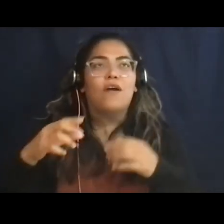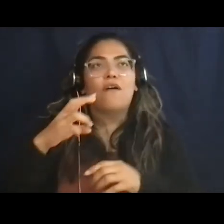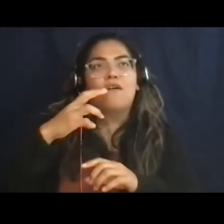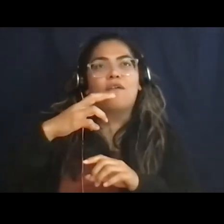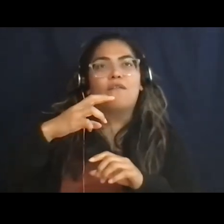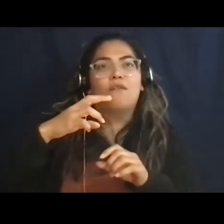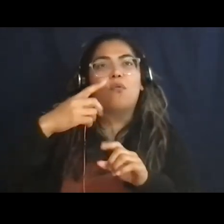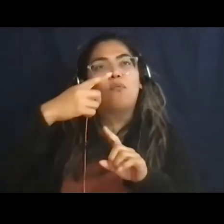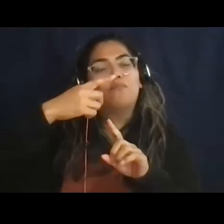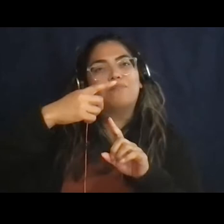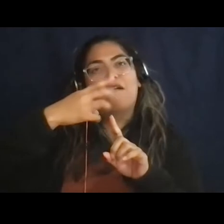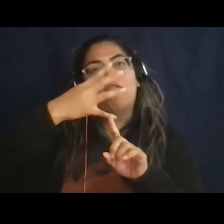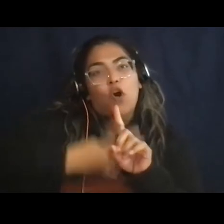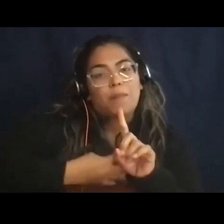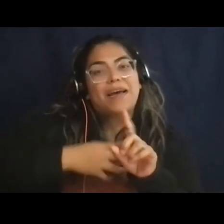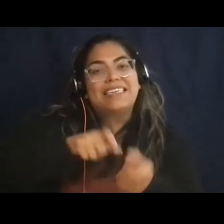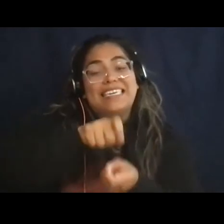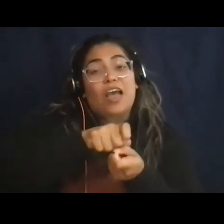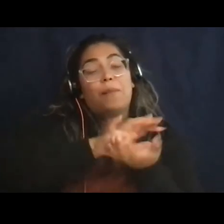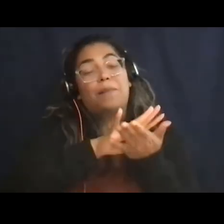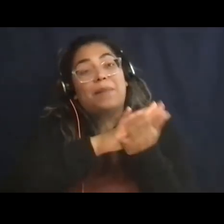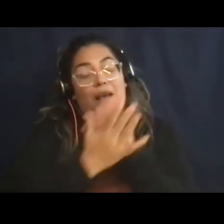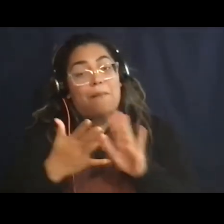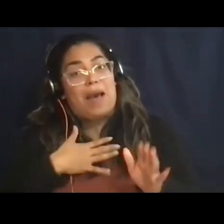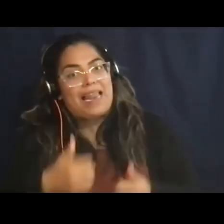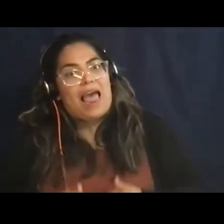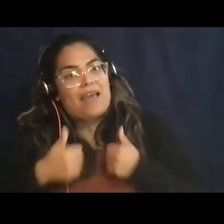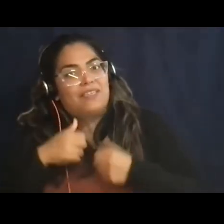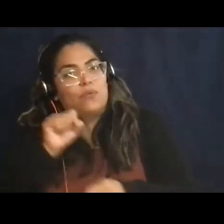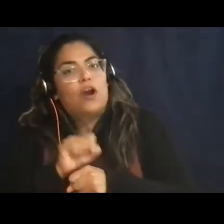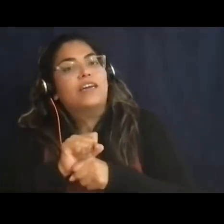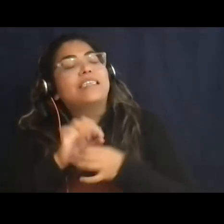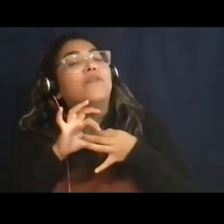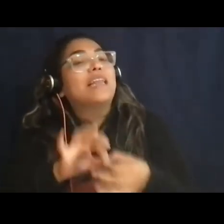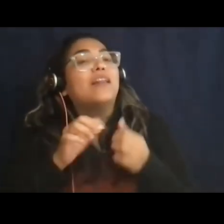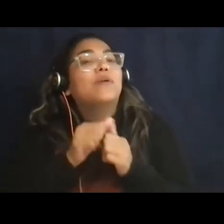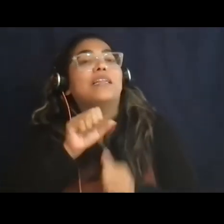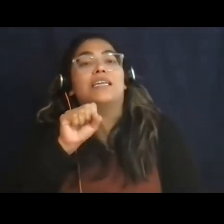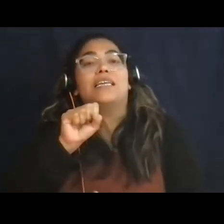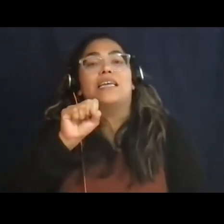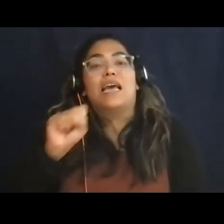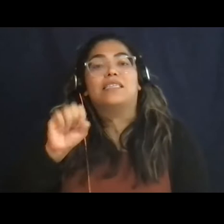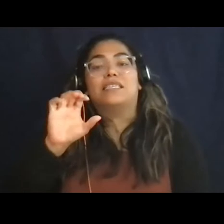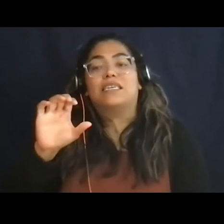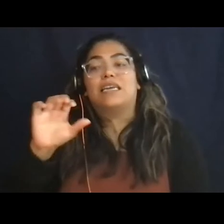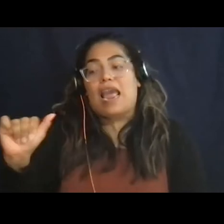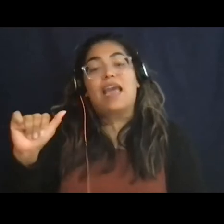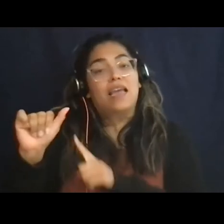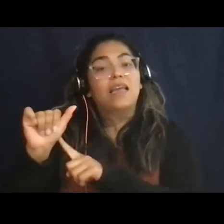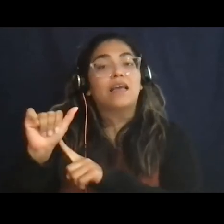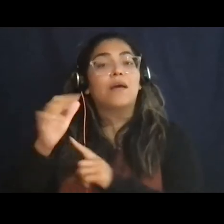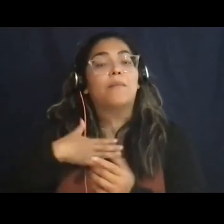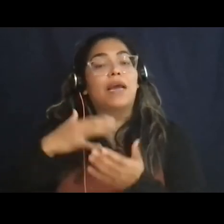effectively become a life's work, was with the Student Conservation Association. My good friends